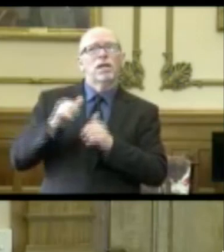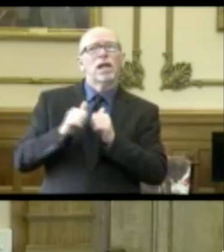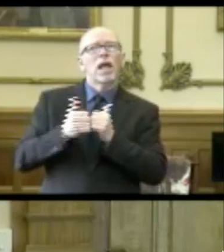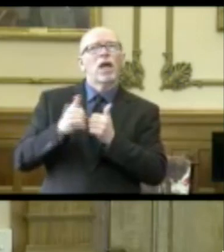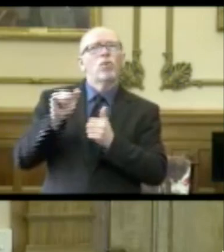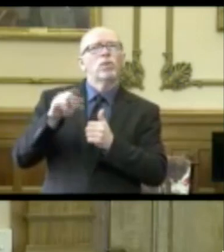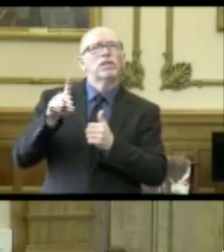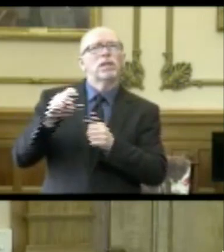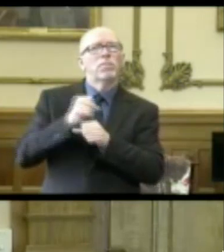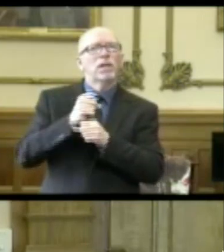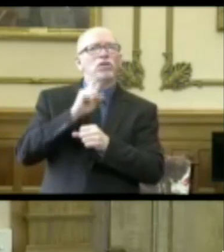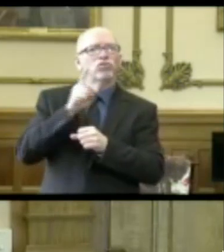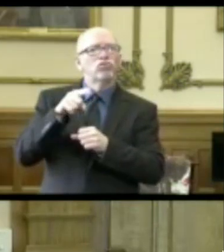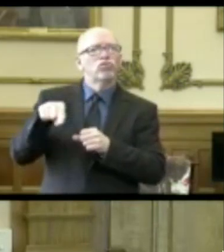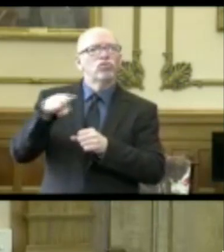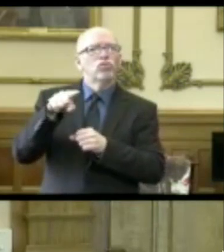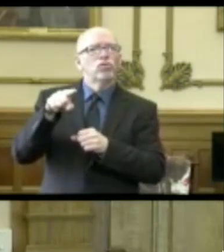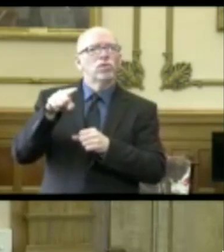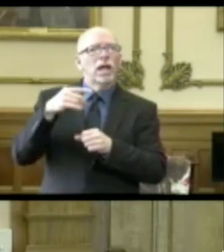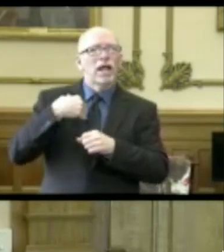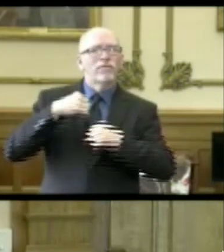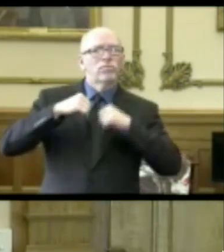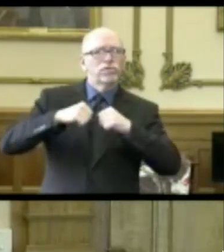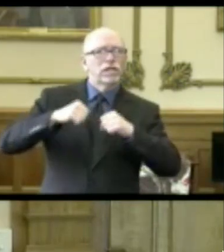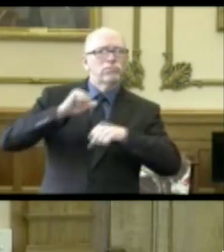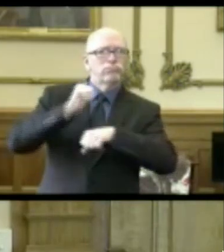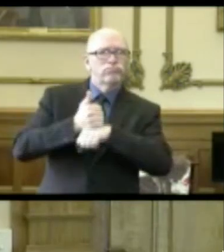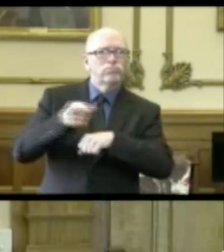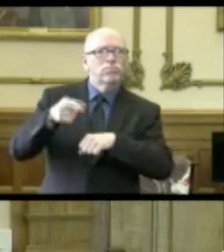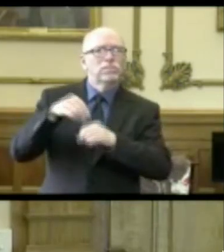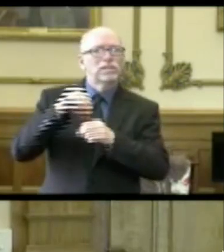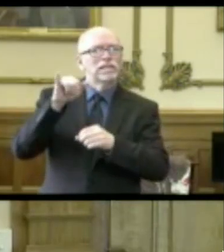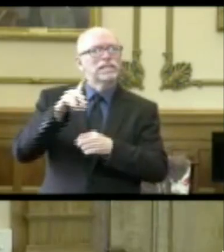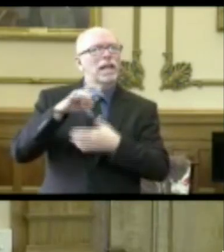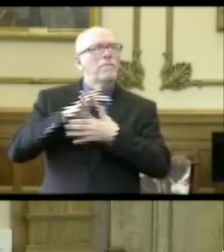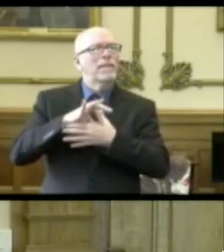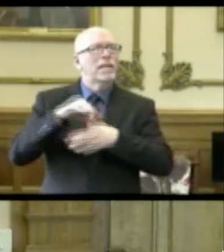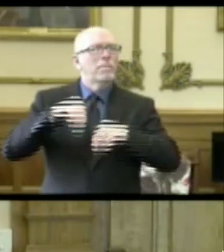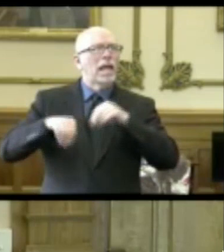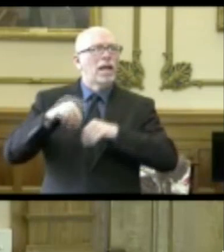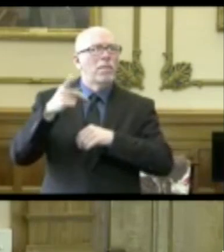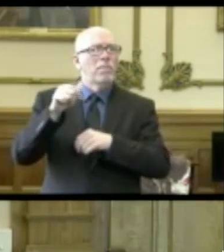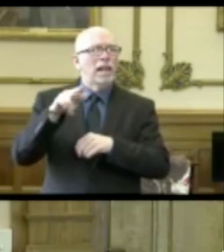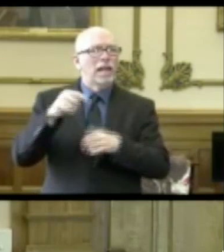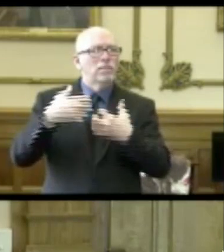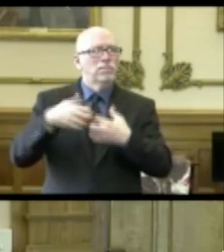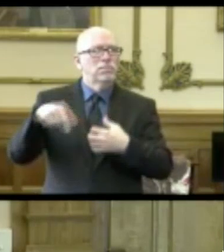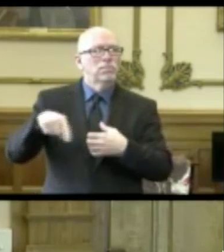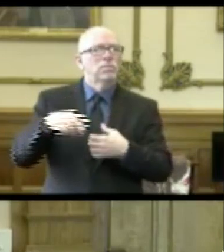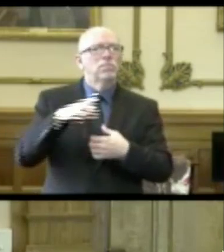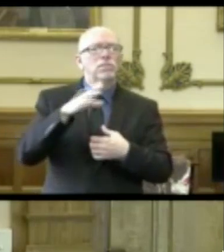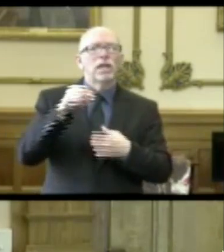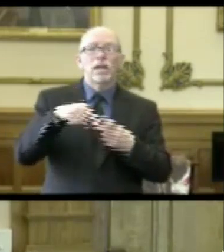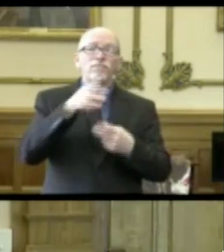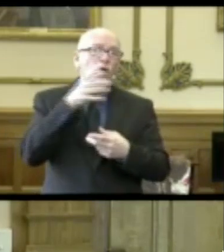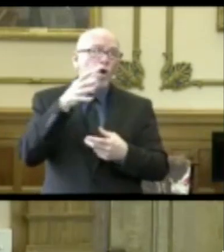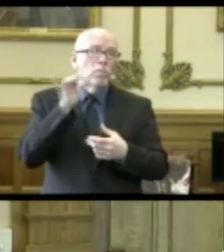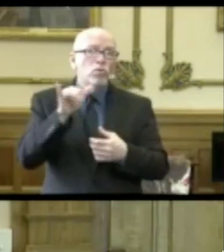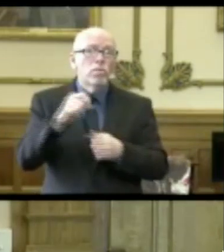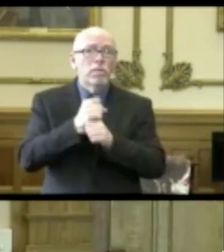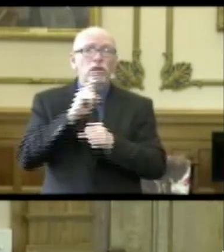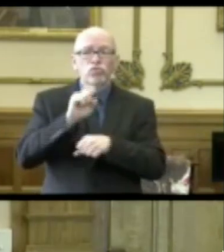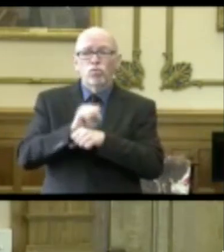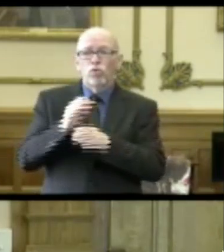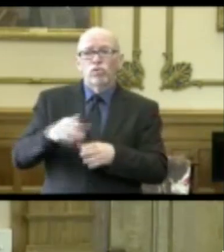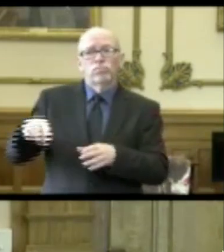is Indiana making sure safeguards are being put in place at Indiana meat packaging plants and farms to make sure workers